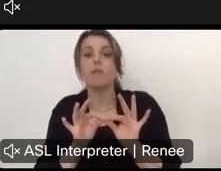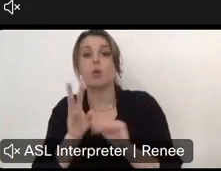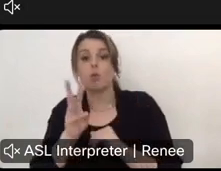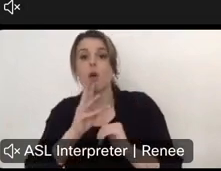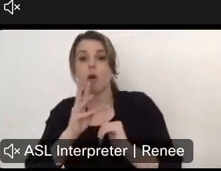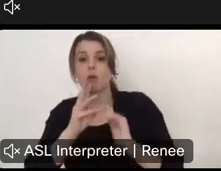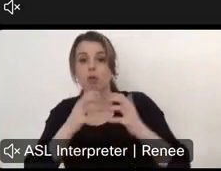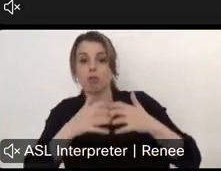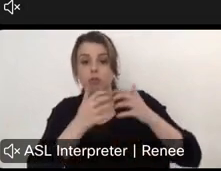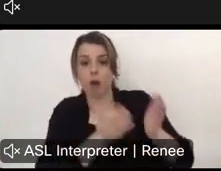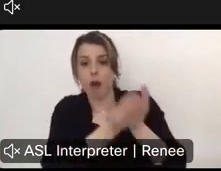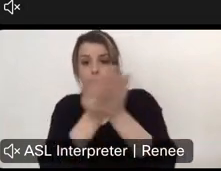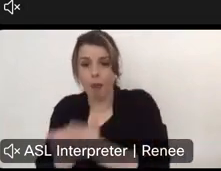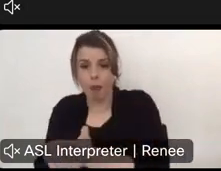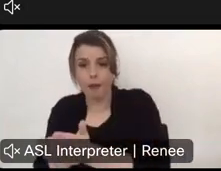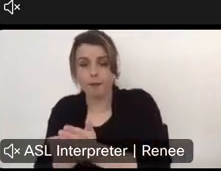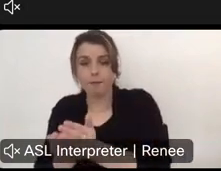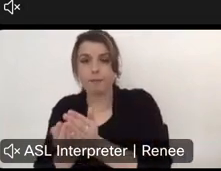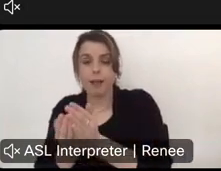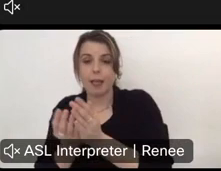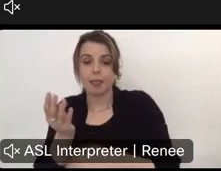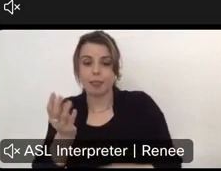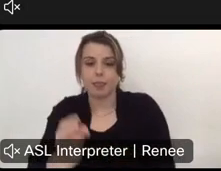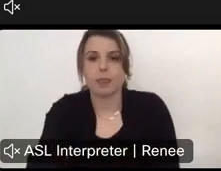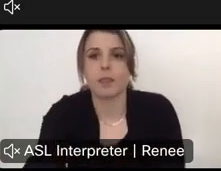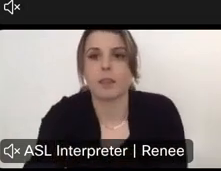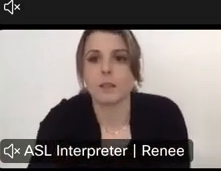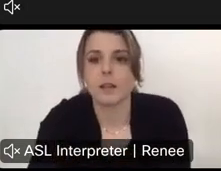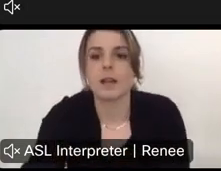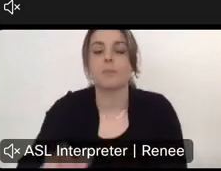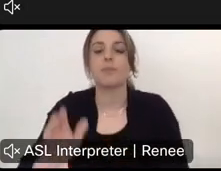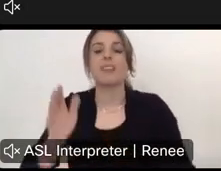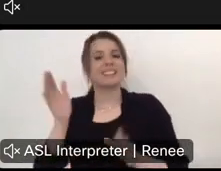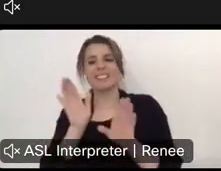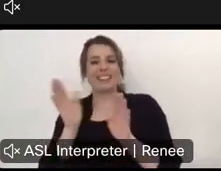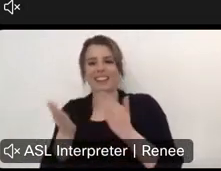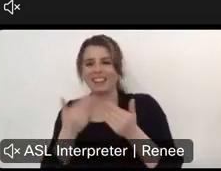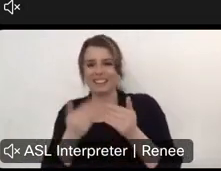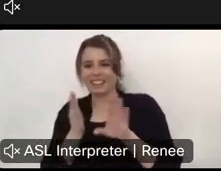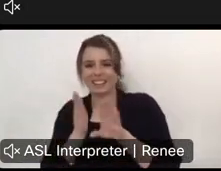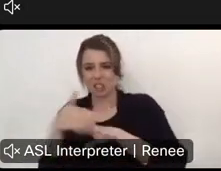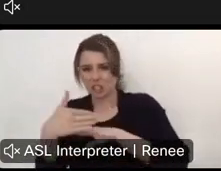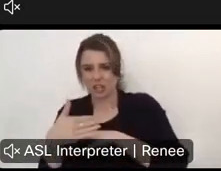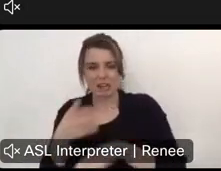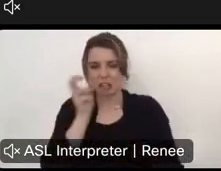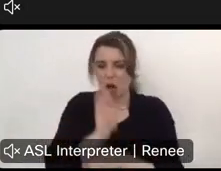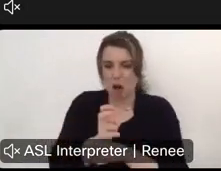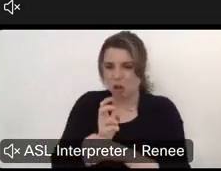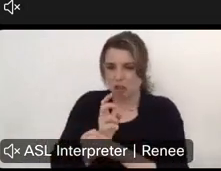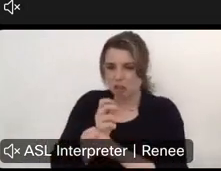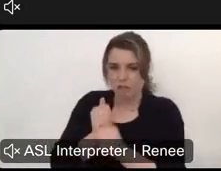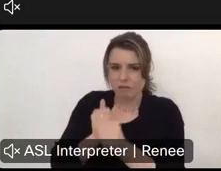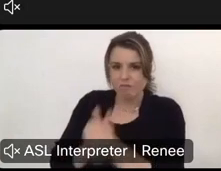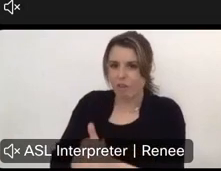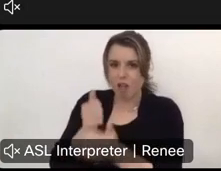et cetera. Tell us more. The paper folders entry points is way too easy to cheat and too hard to track. Uh, we absolutely